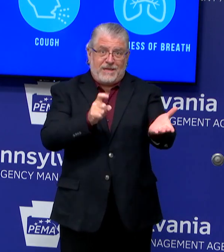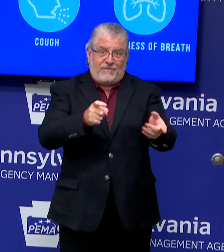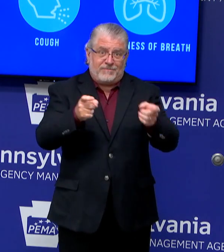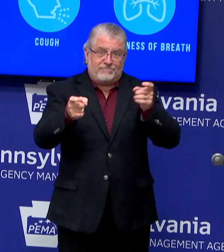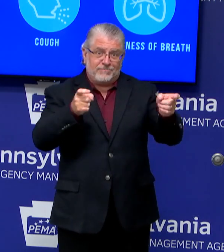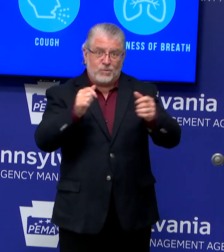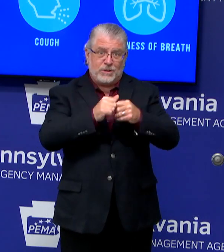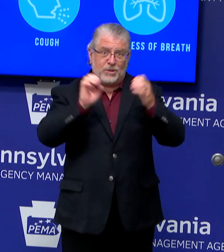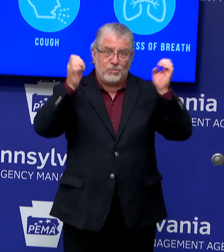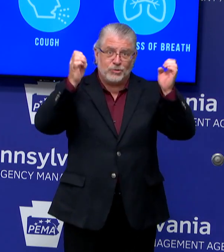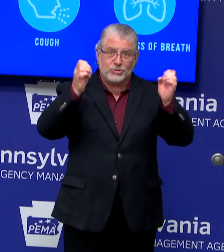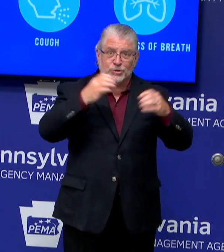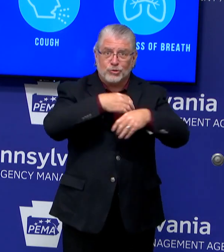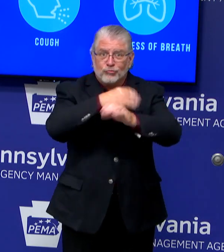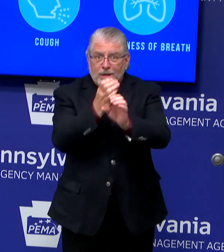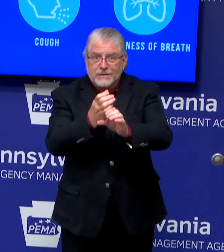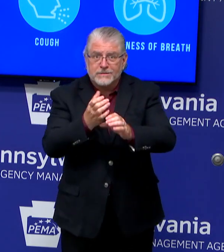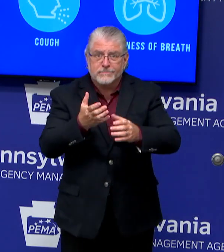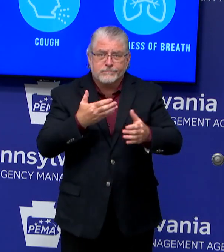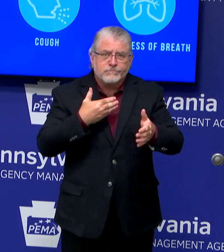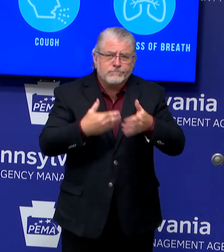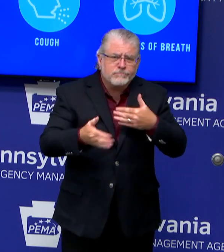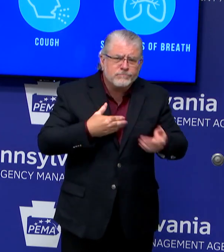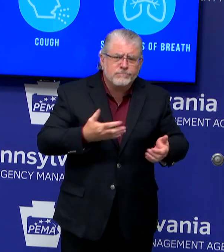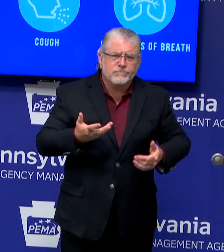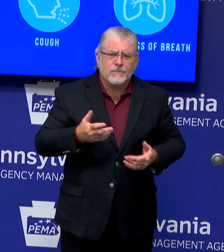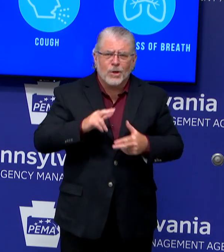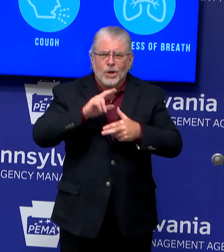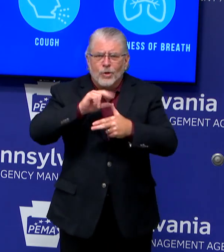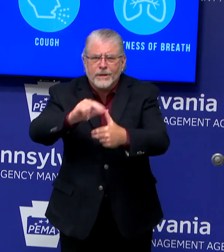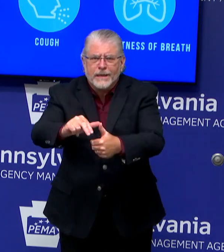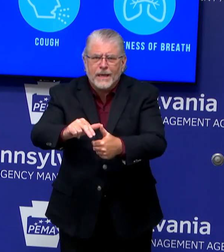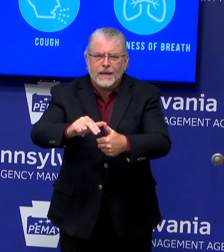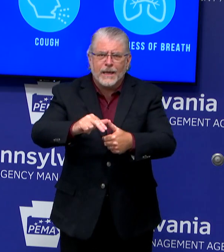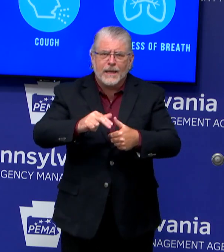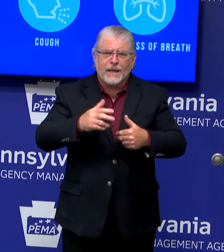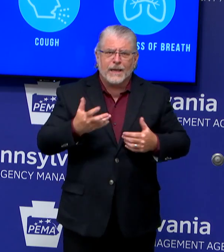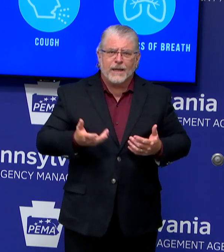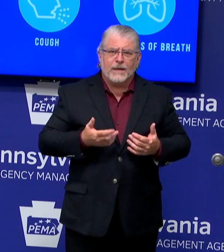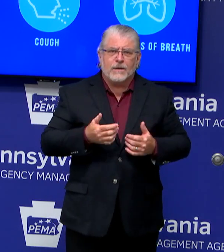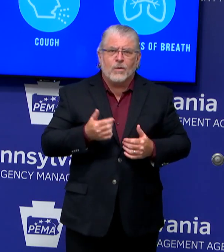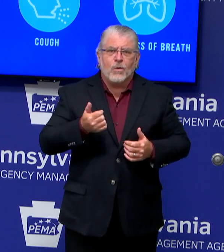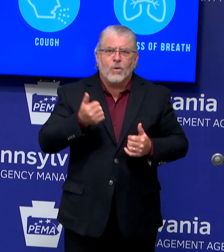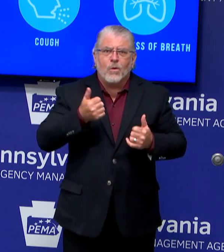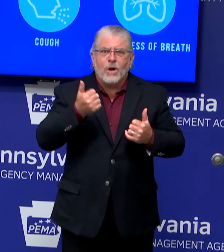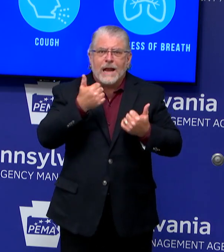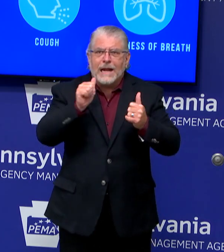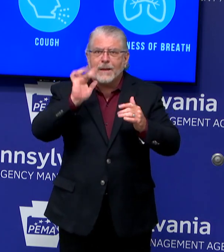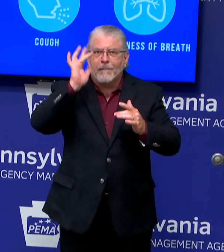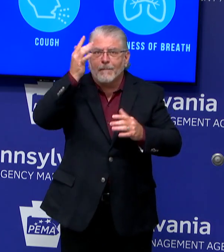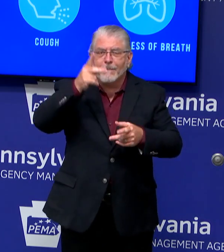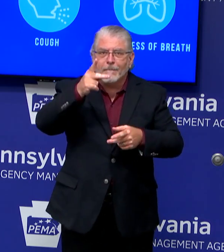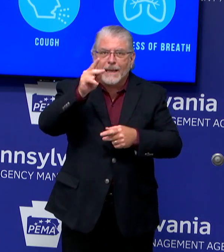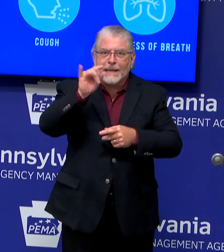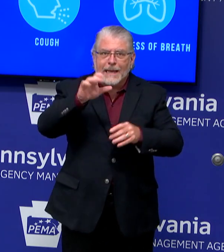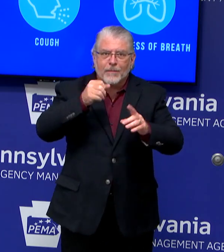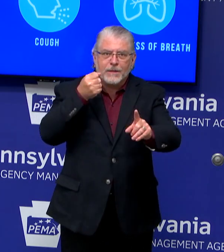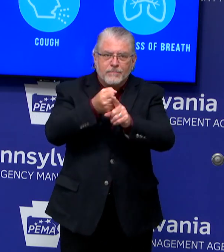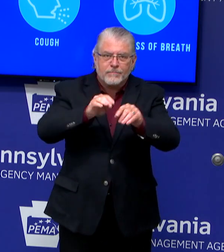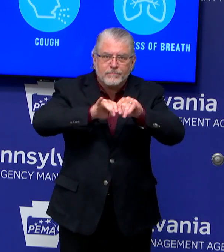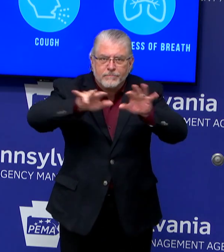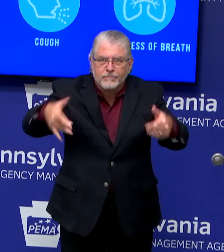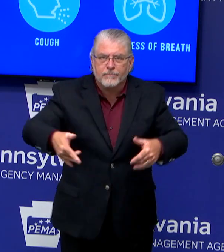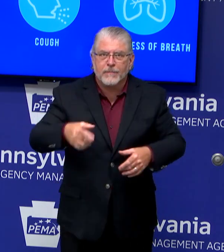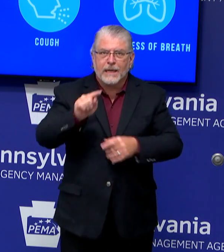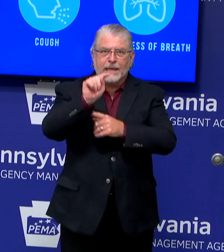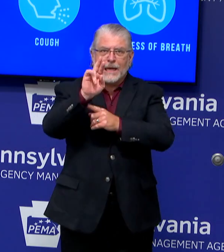hurricane or a terrorist attack or a pandemic. And so democracies at the federal level, the